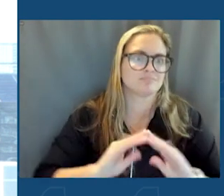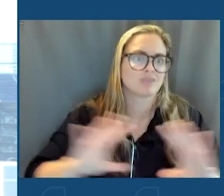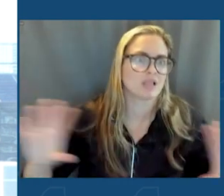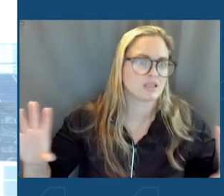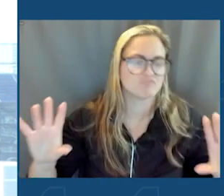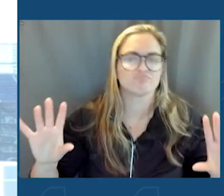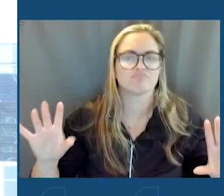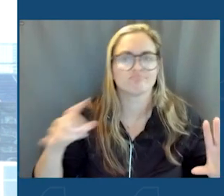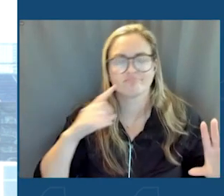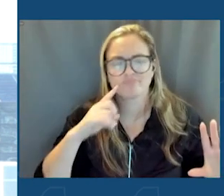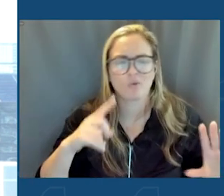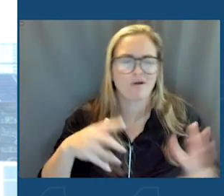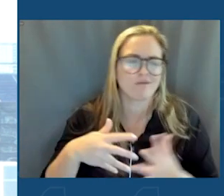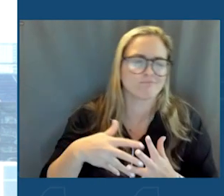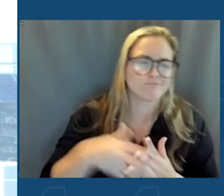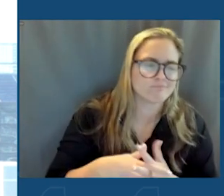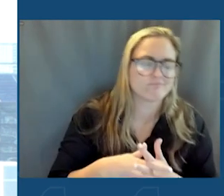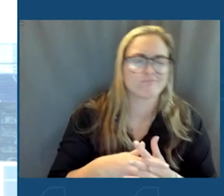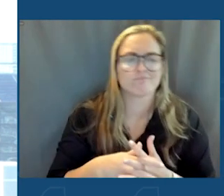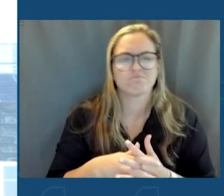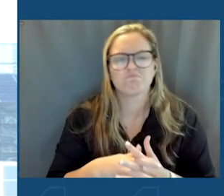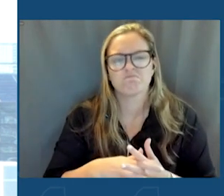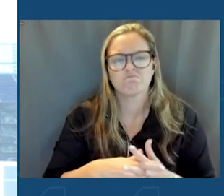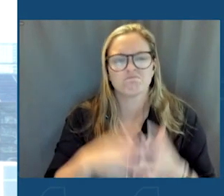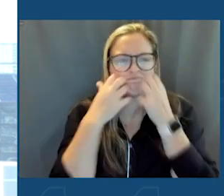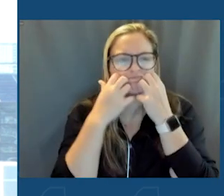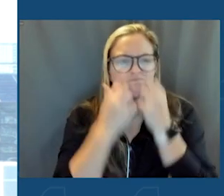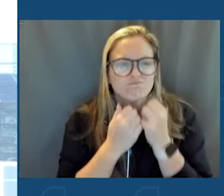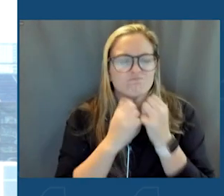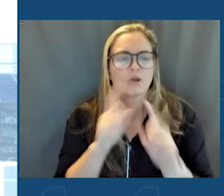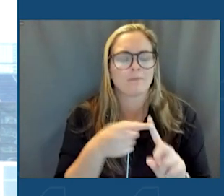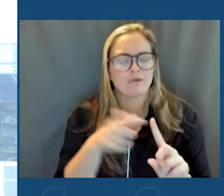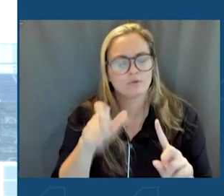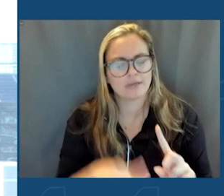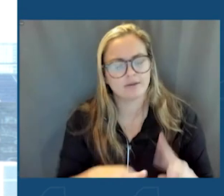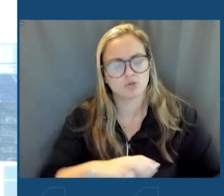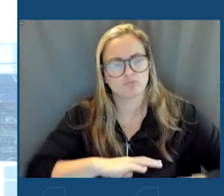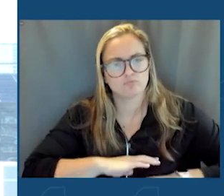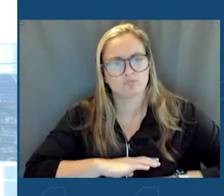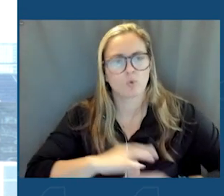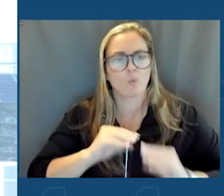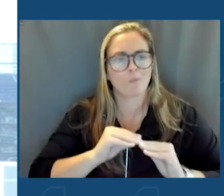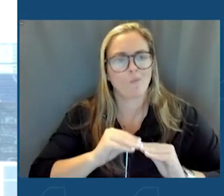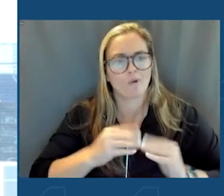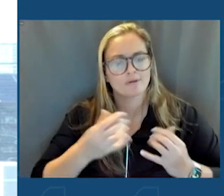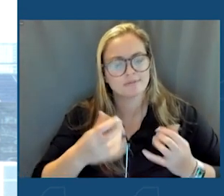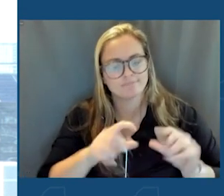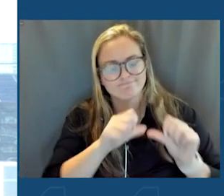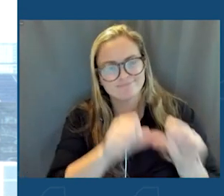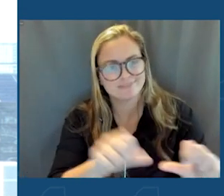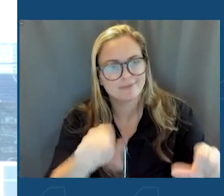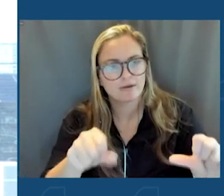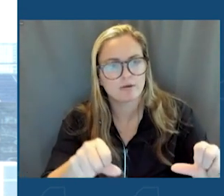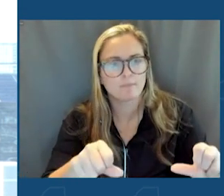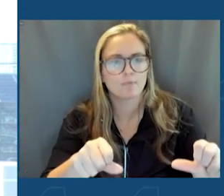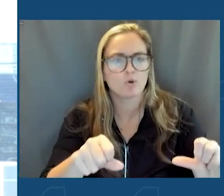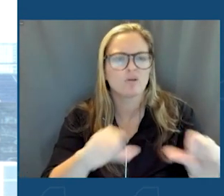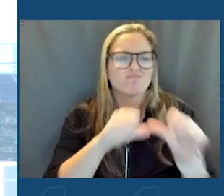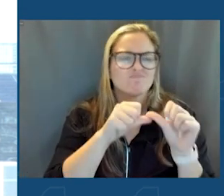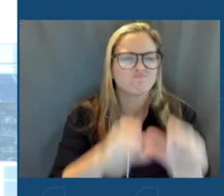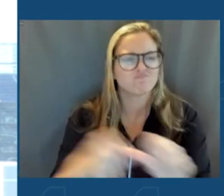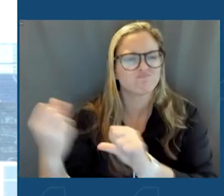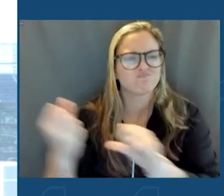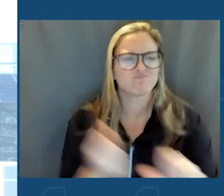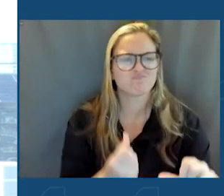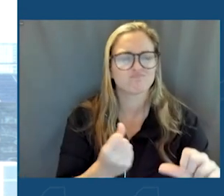our deeply held core beliefs about our need to reach for a more sustainable and resilient collective future,